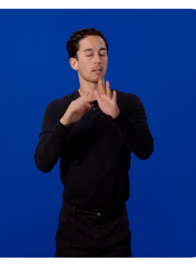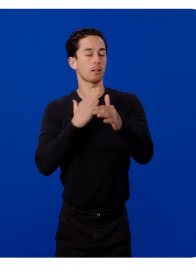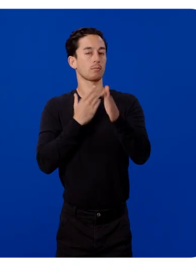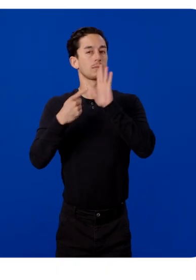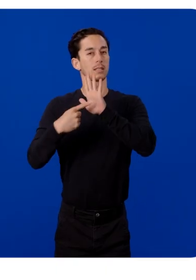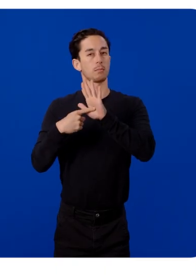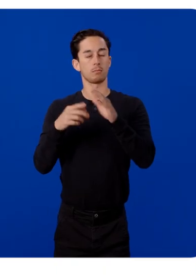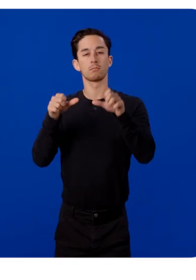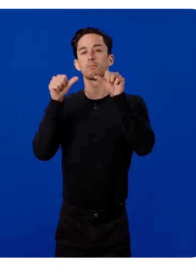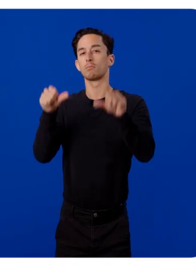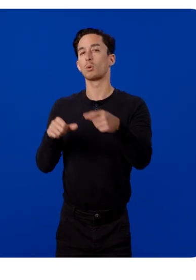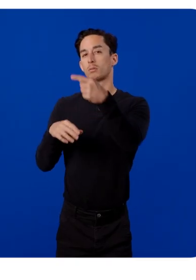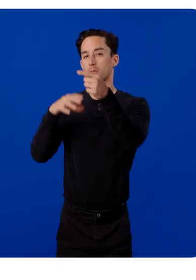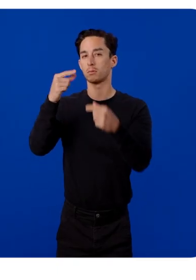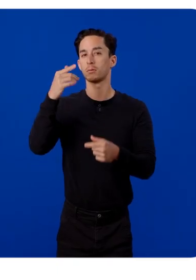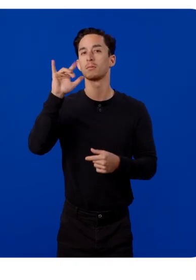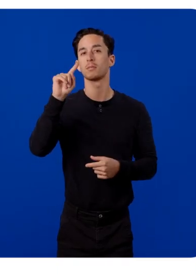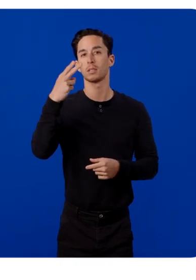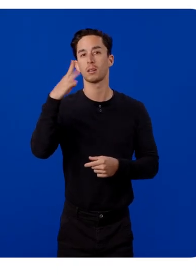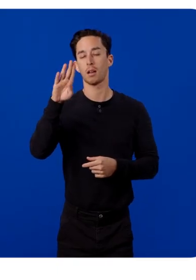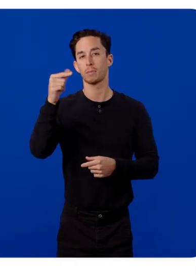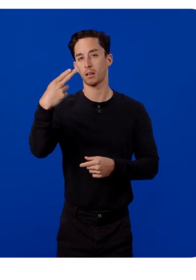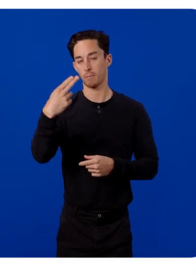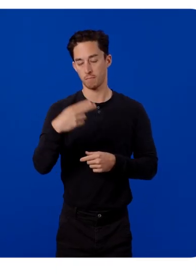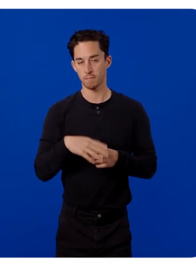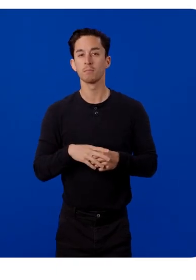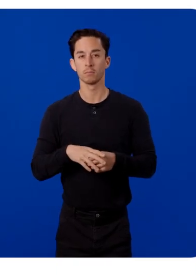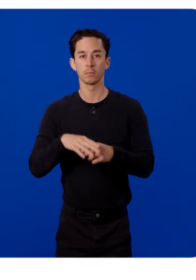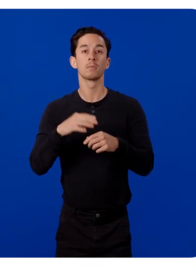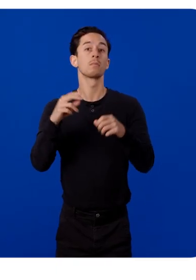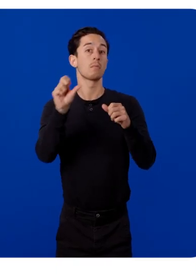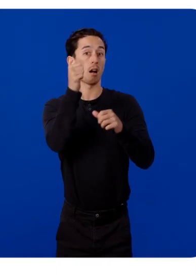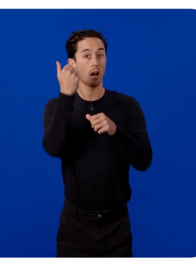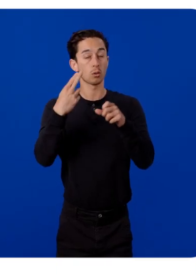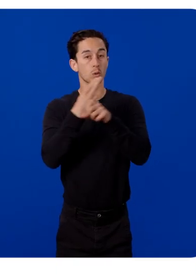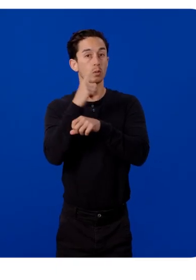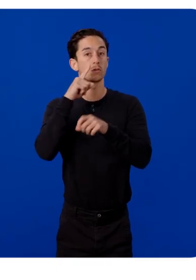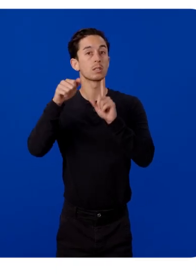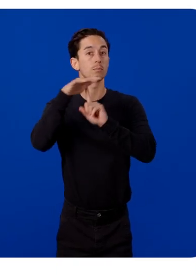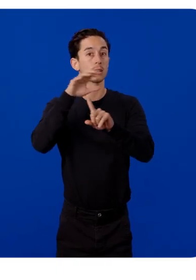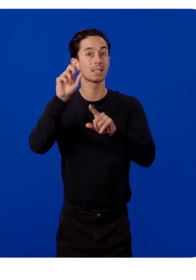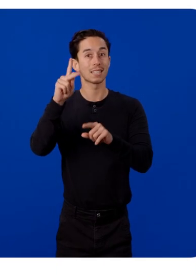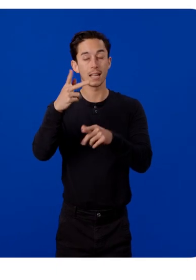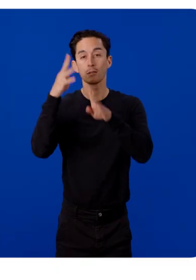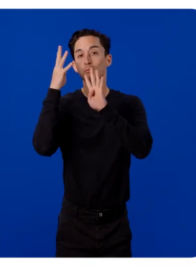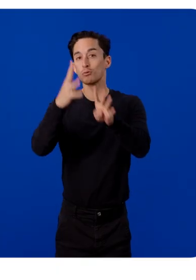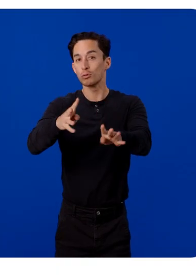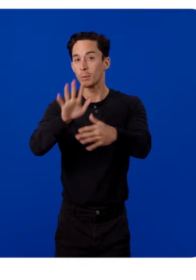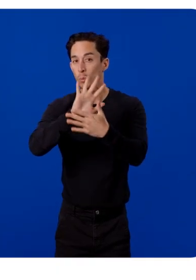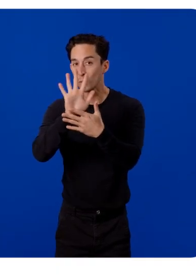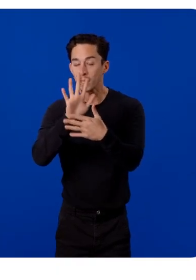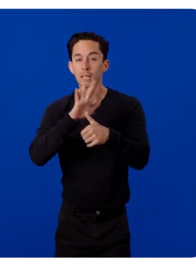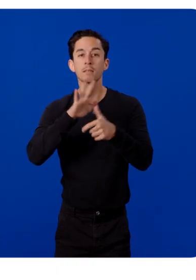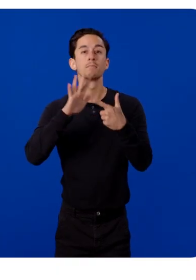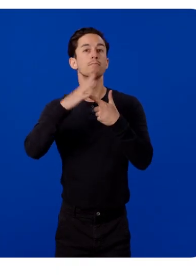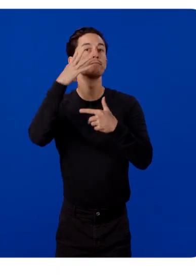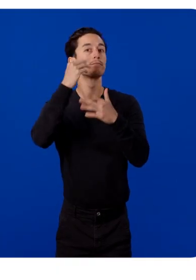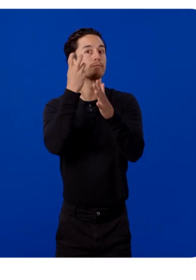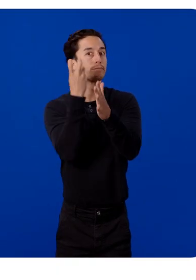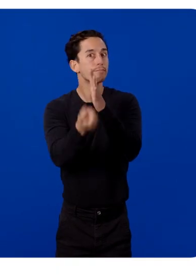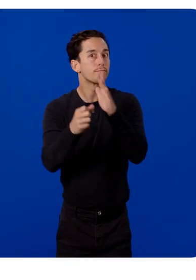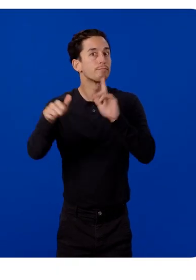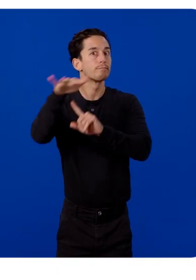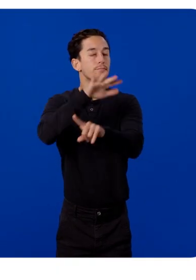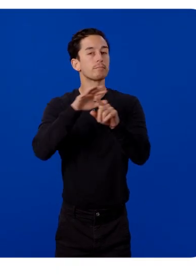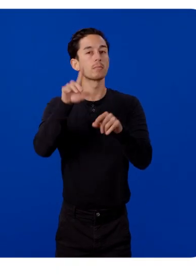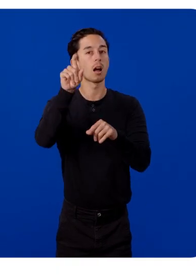hybrid app sample on GitHub. Media is another big use case for spatial SDK. From streaming movies, to experiencing immersive